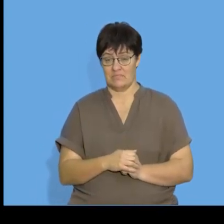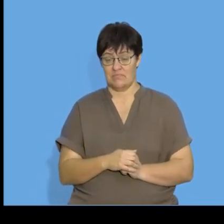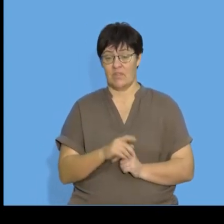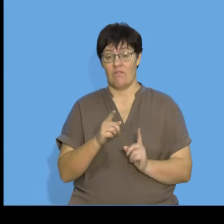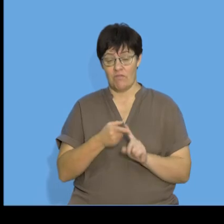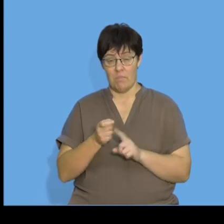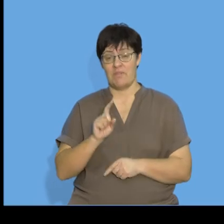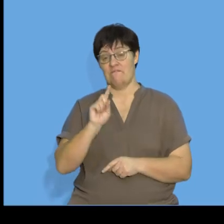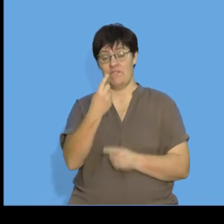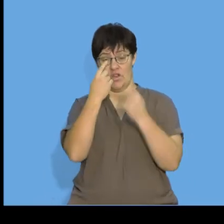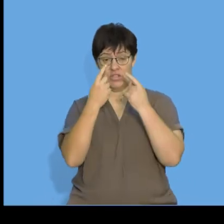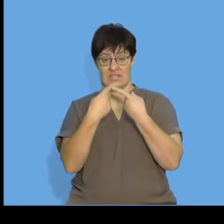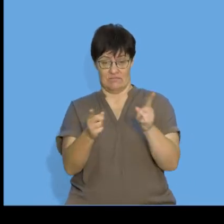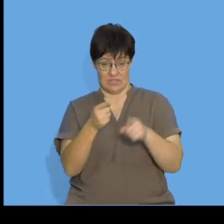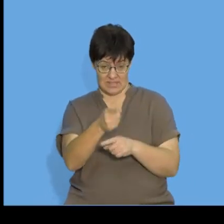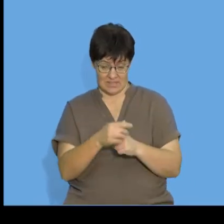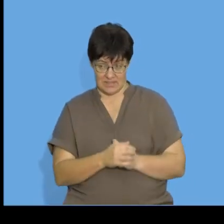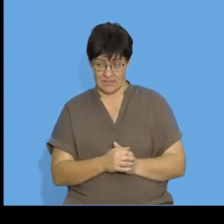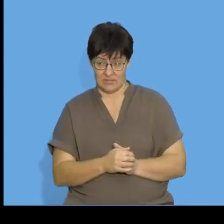of the first differences